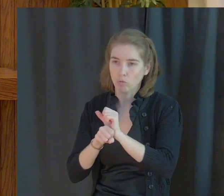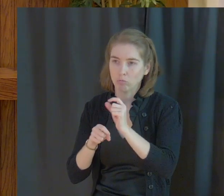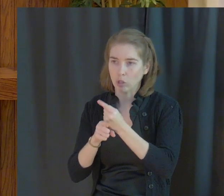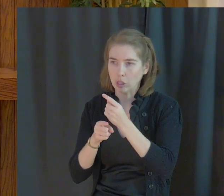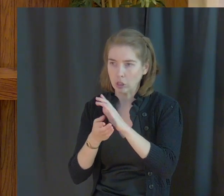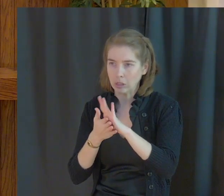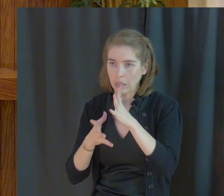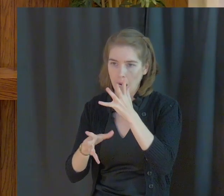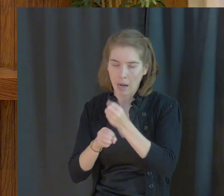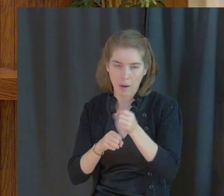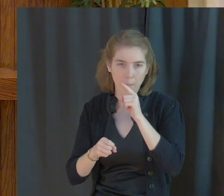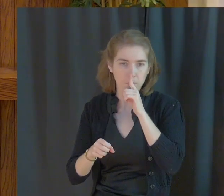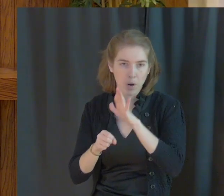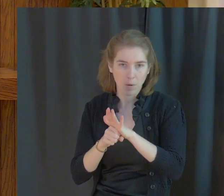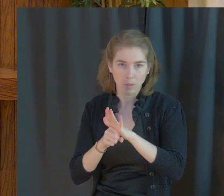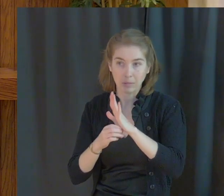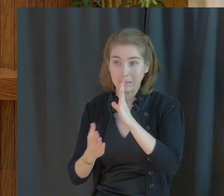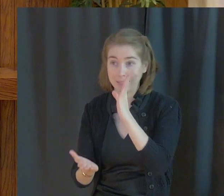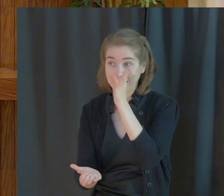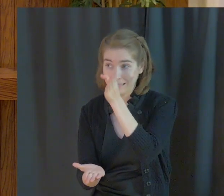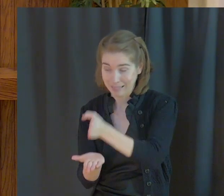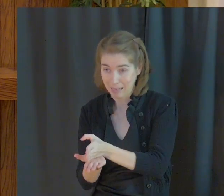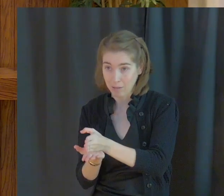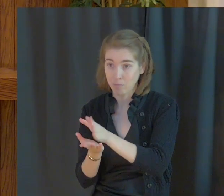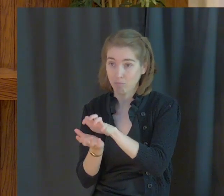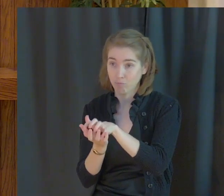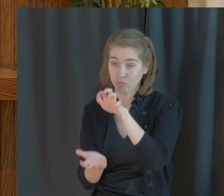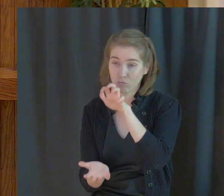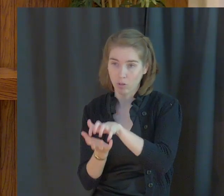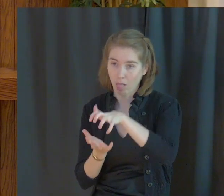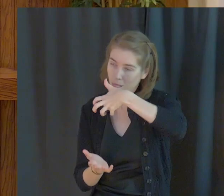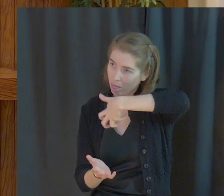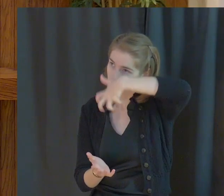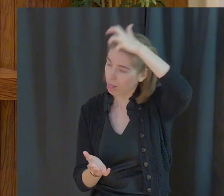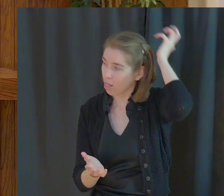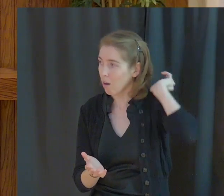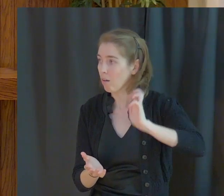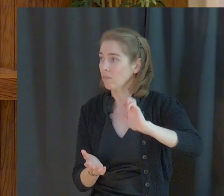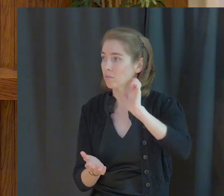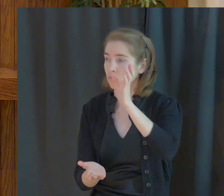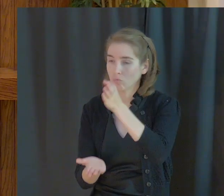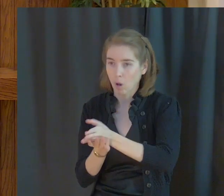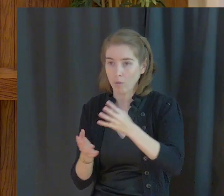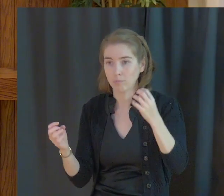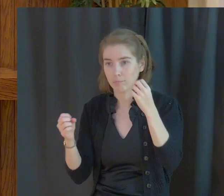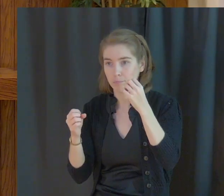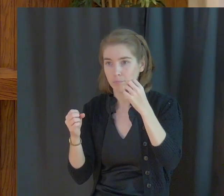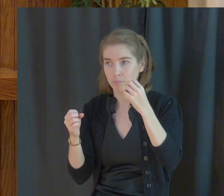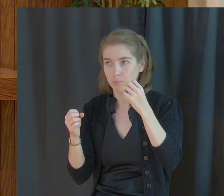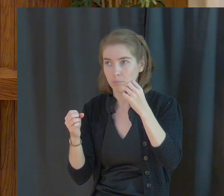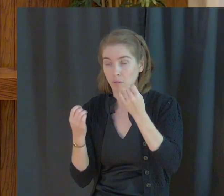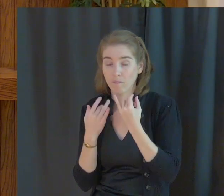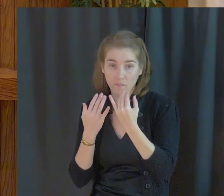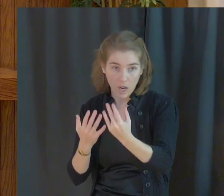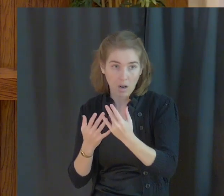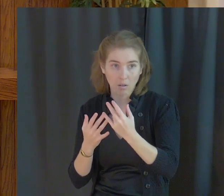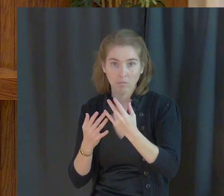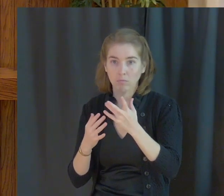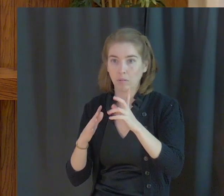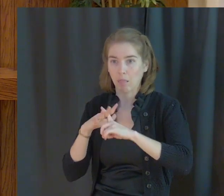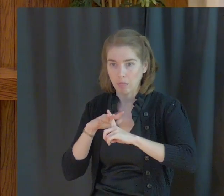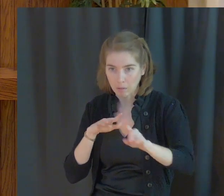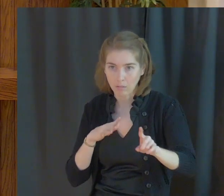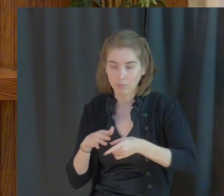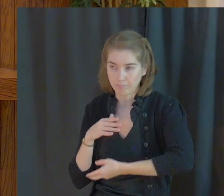obtained promises, stopped the mouths of lions, quenched the violence of fire, escaped the edge of the sword,